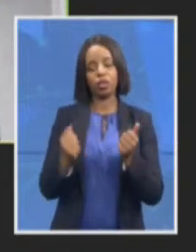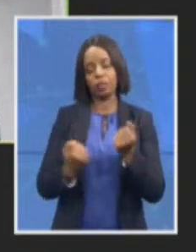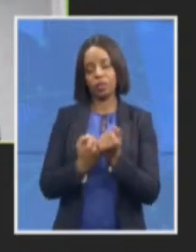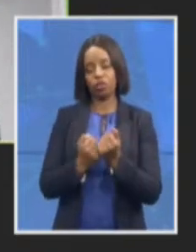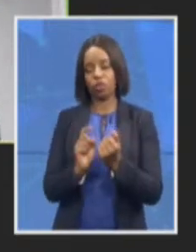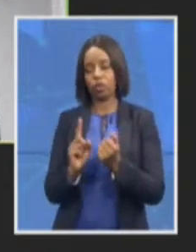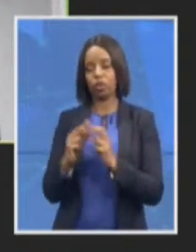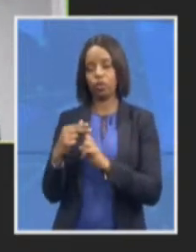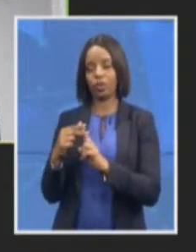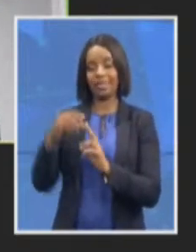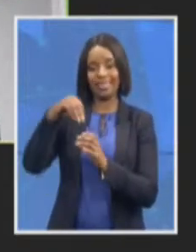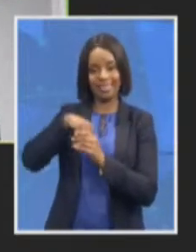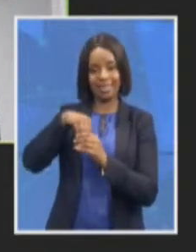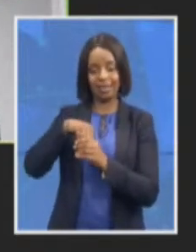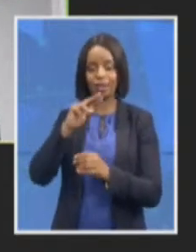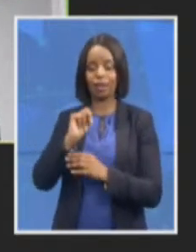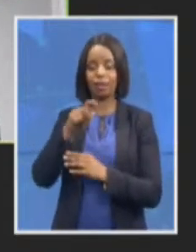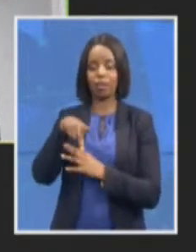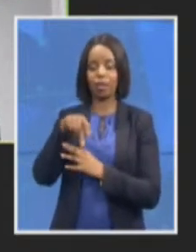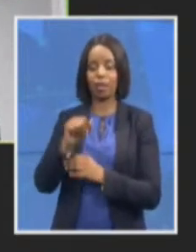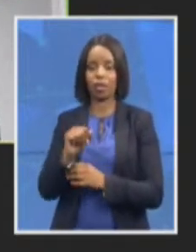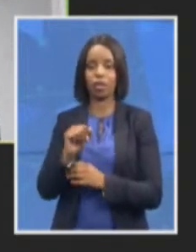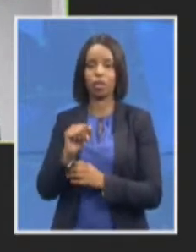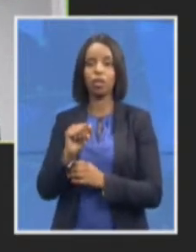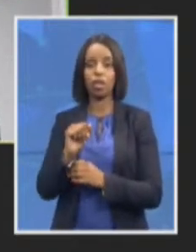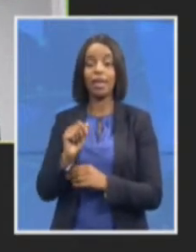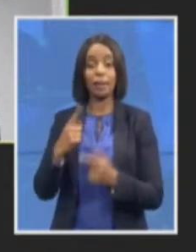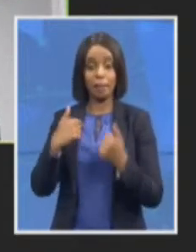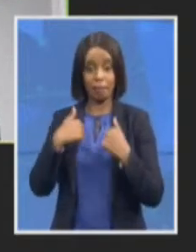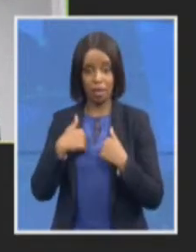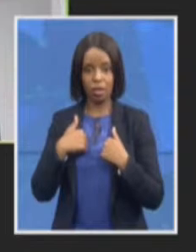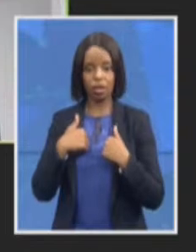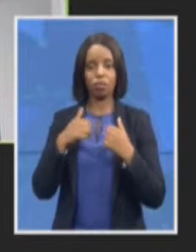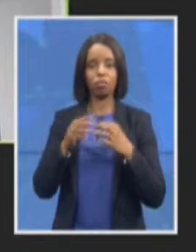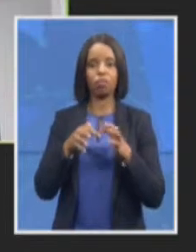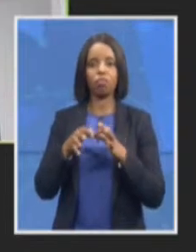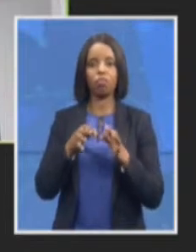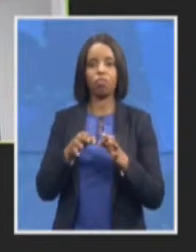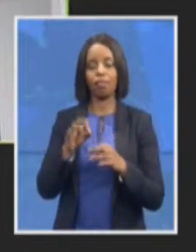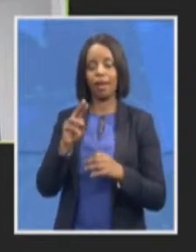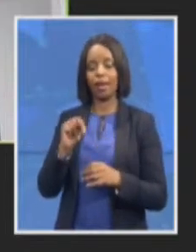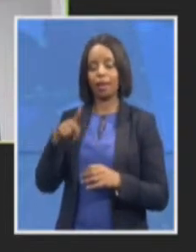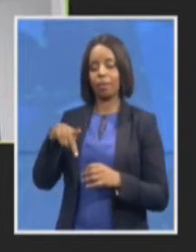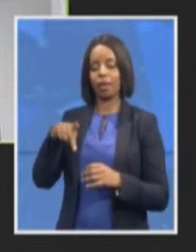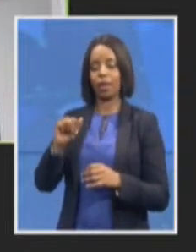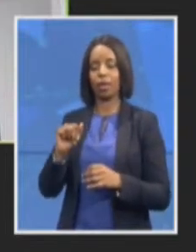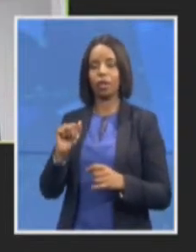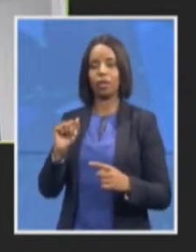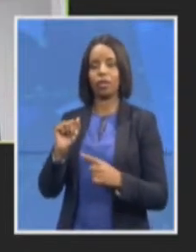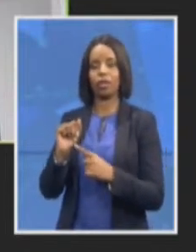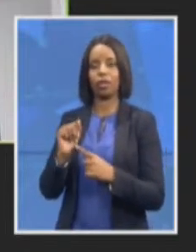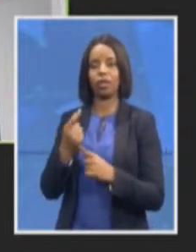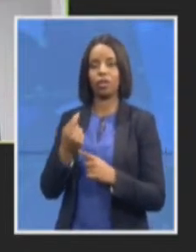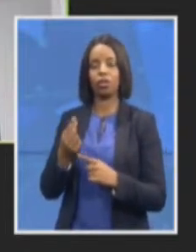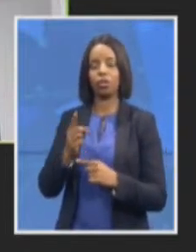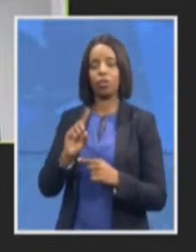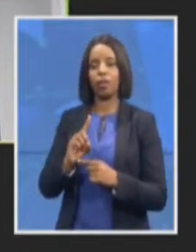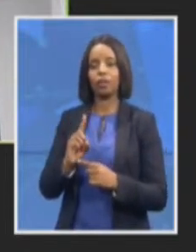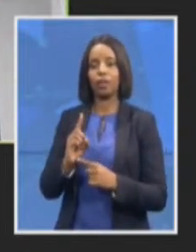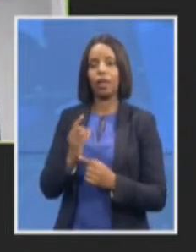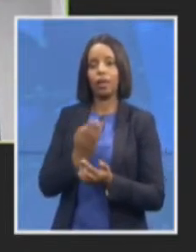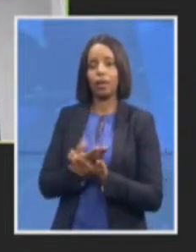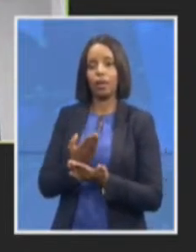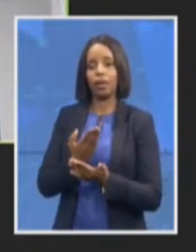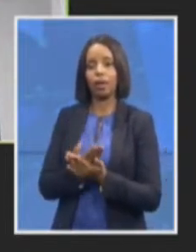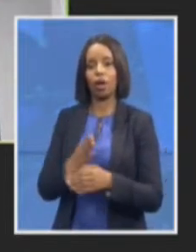the NPA is rebuilding capacities and capabilities in the specialized commercial crime unit and